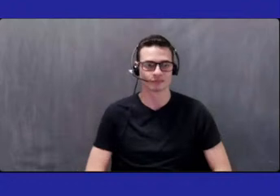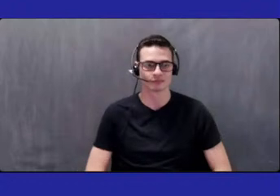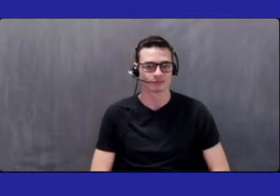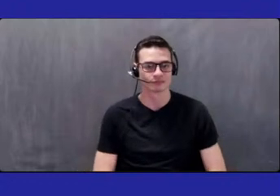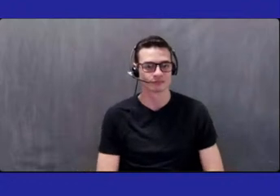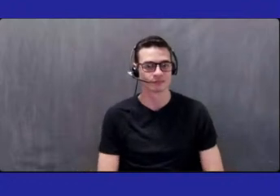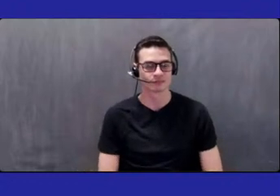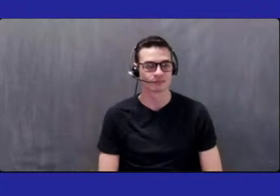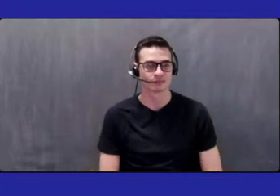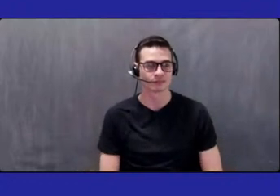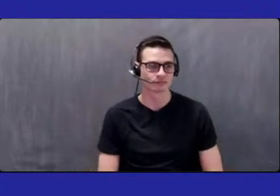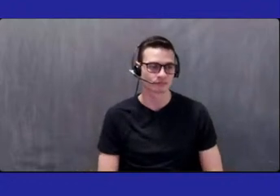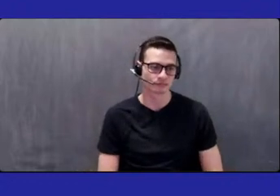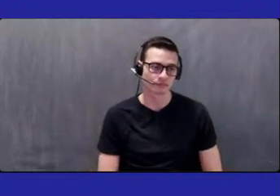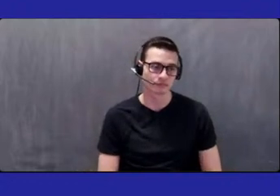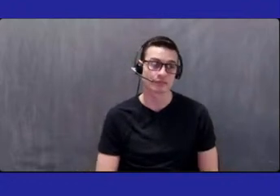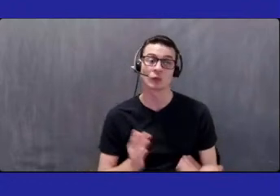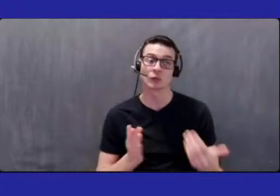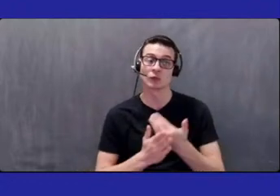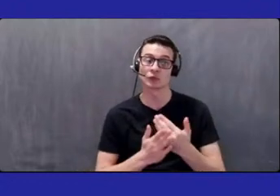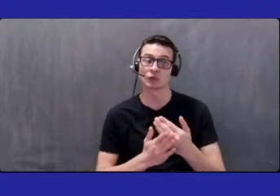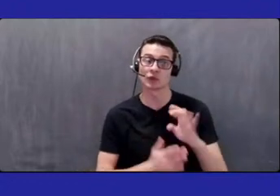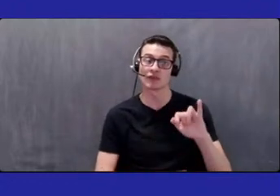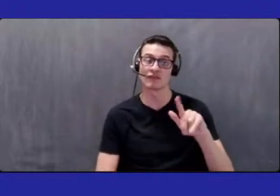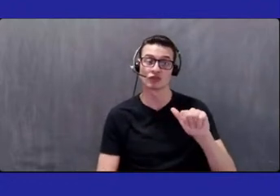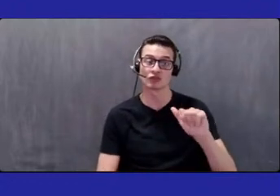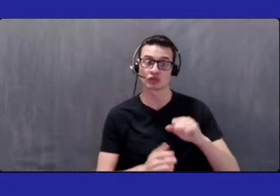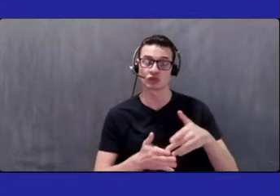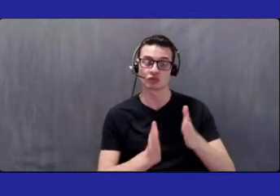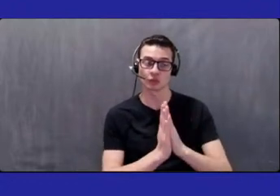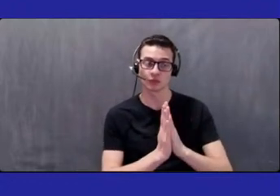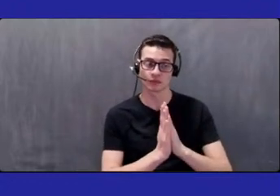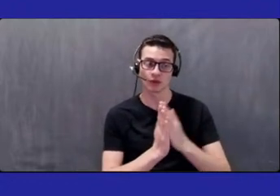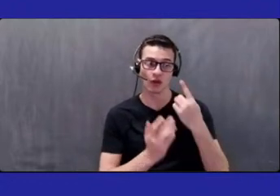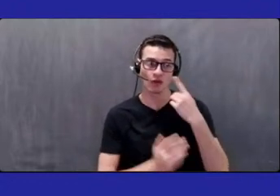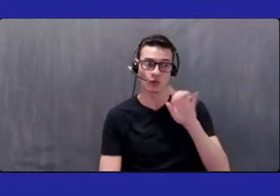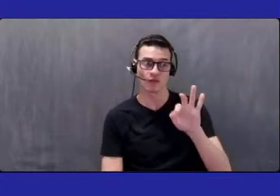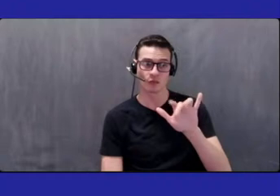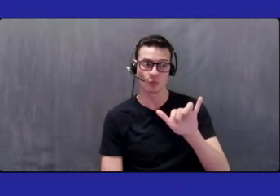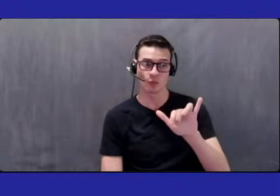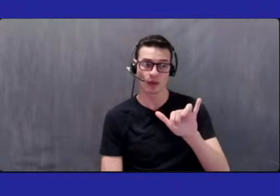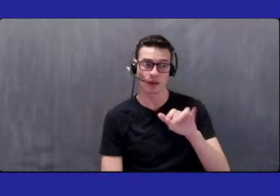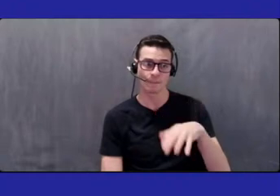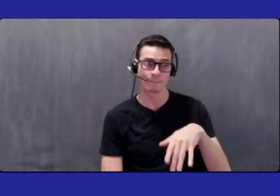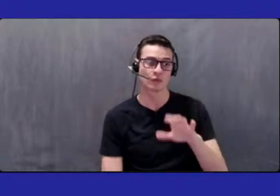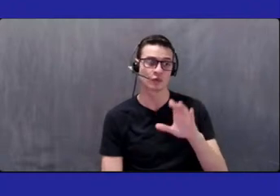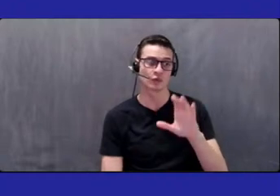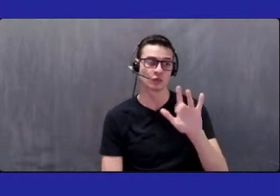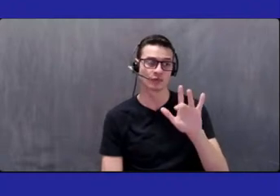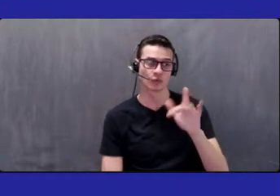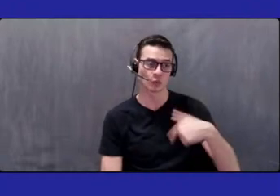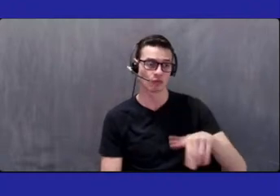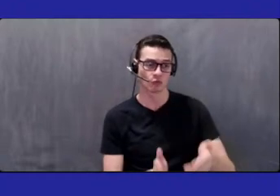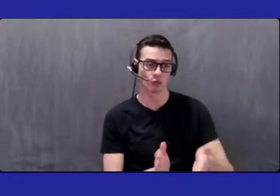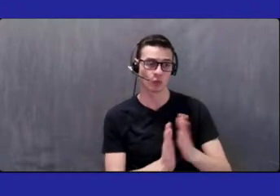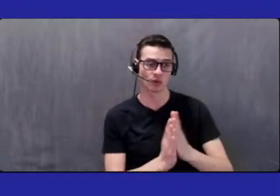So new infrastructure requests for FY25 consideration, we've requested the following items